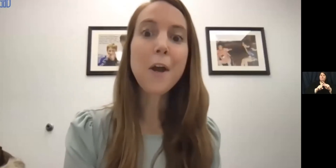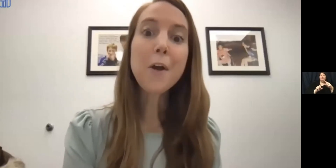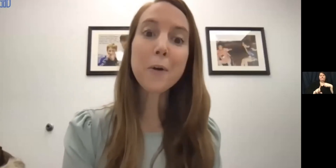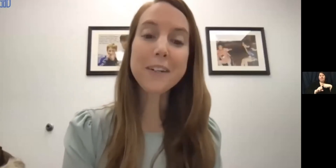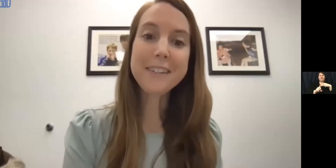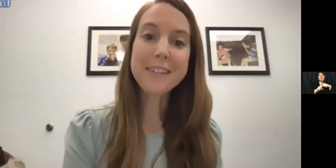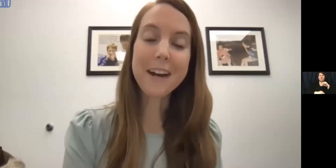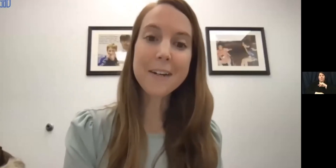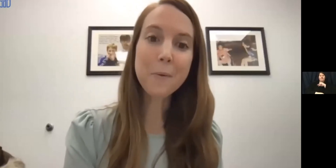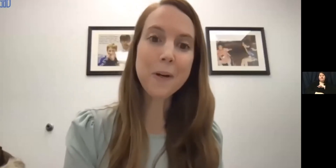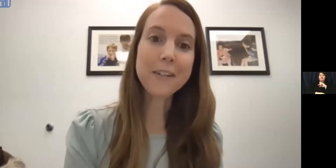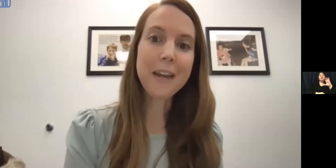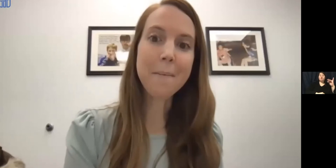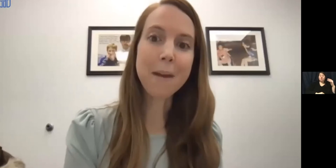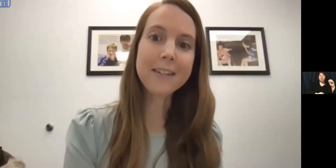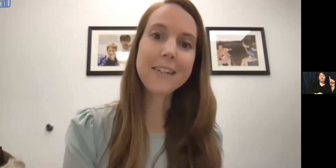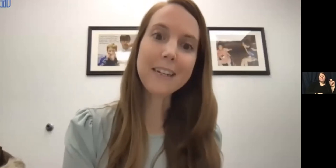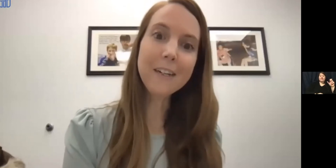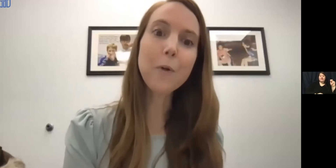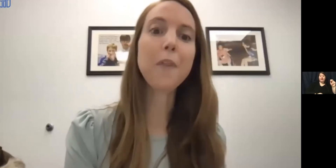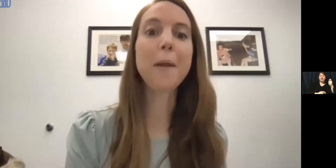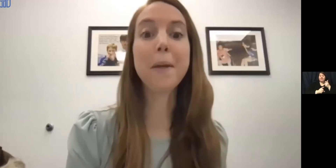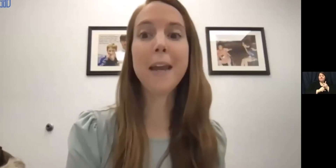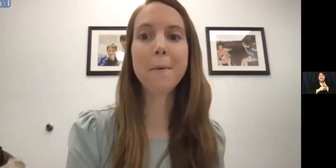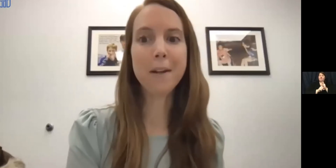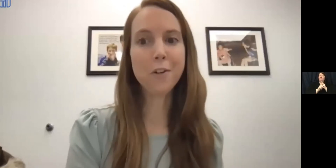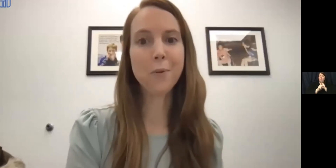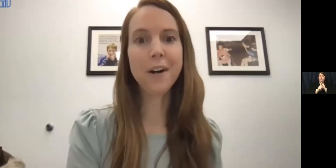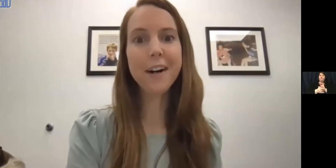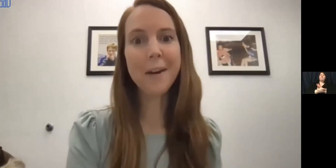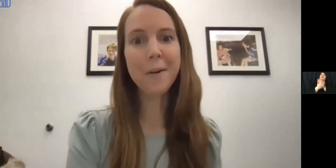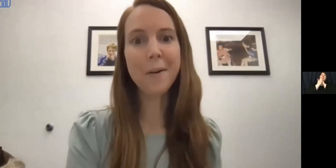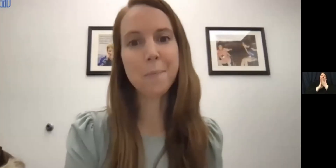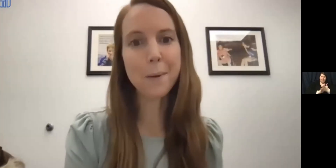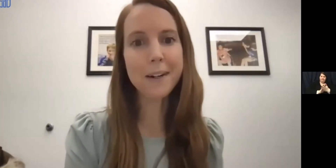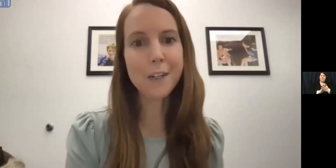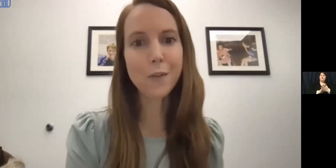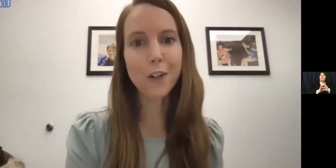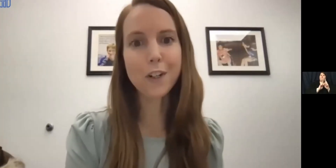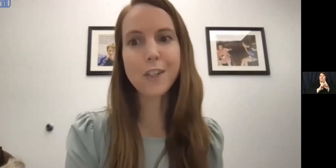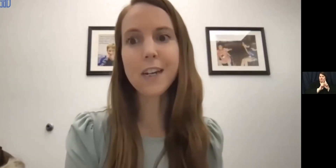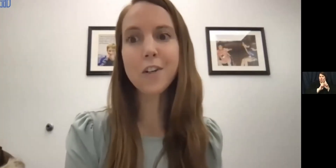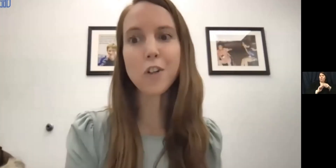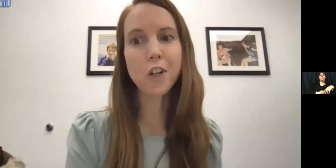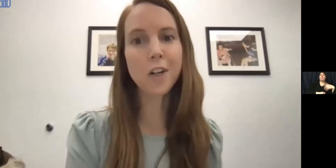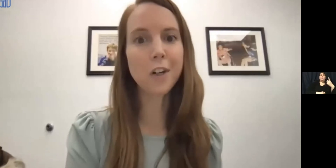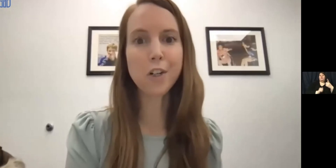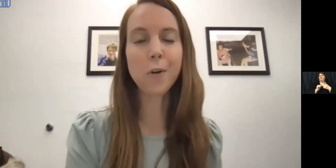Chris Dunn was a mentee who then became a mentor and one of PYD's first